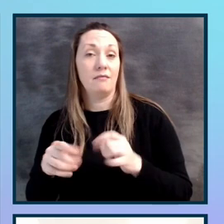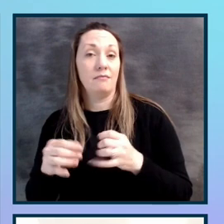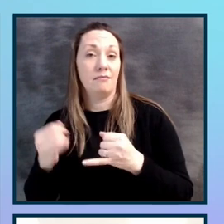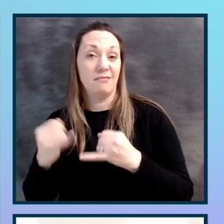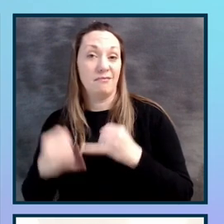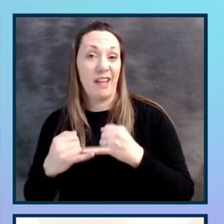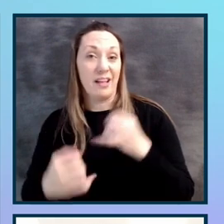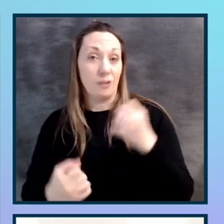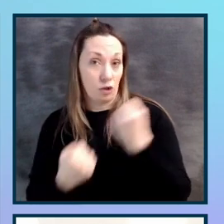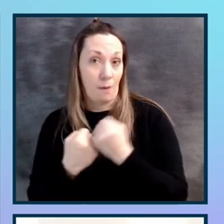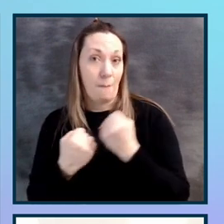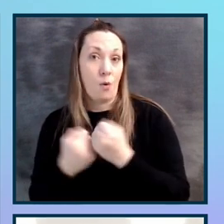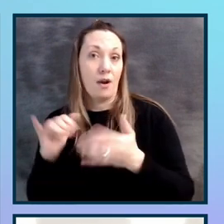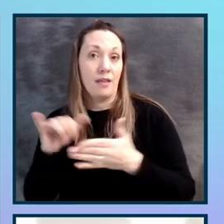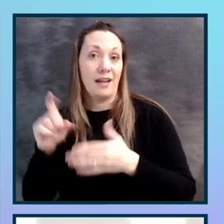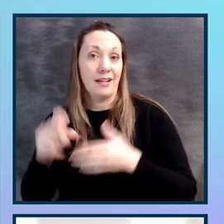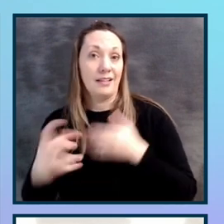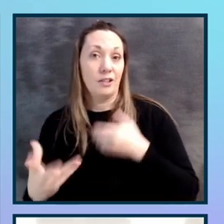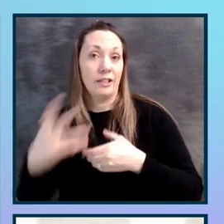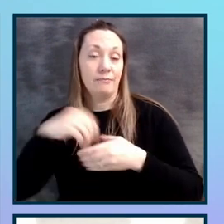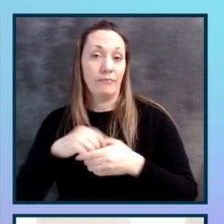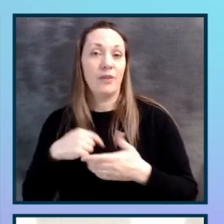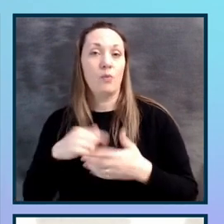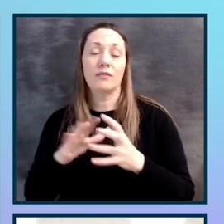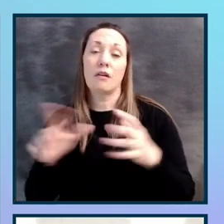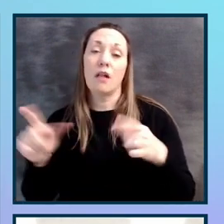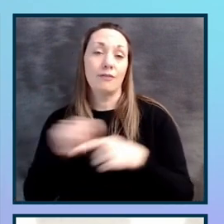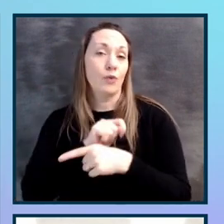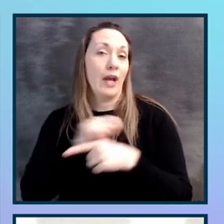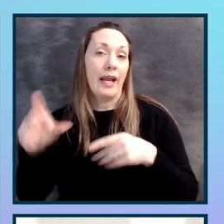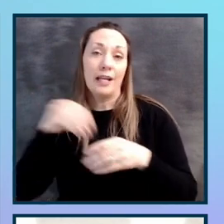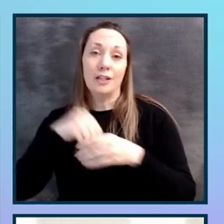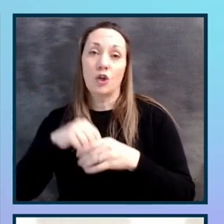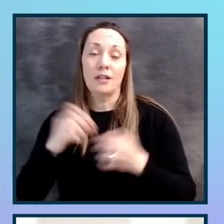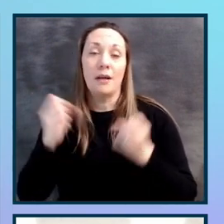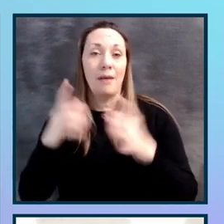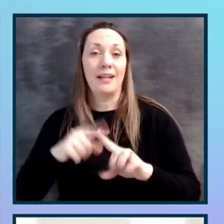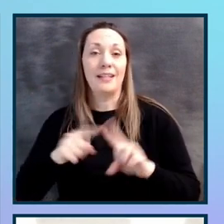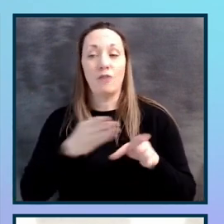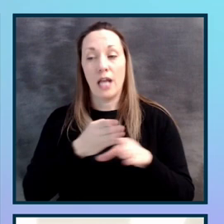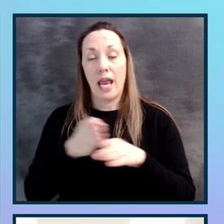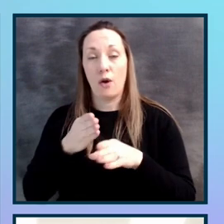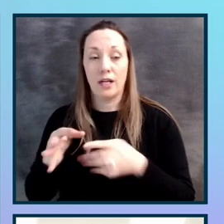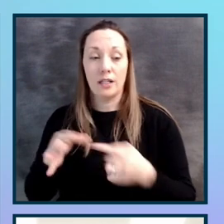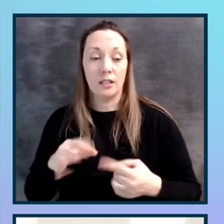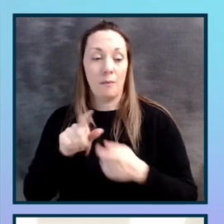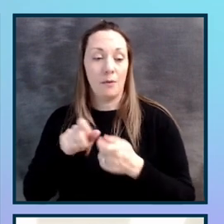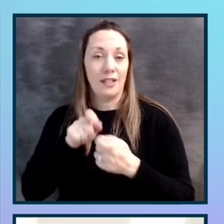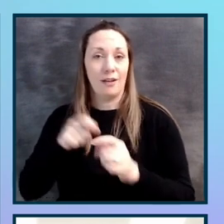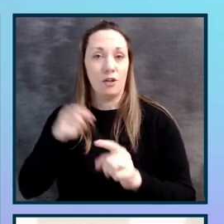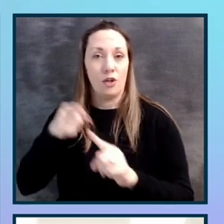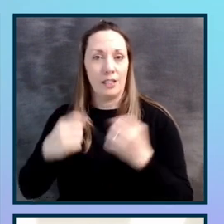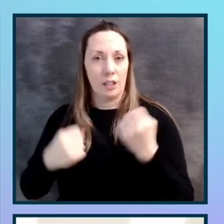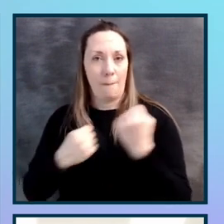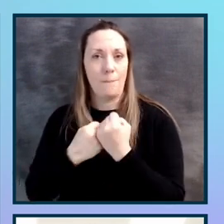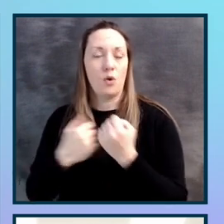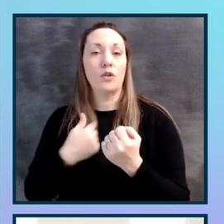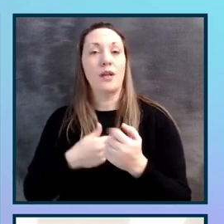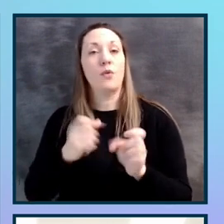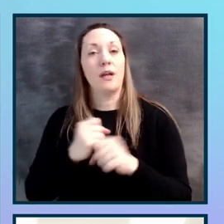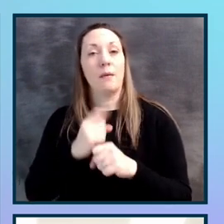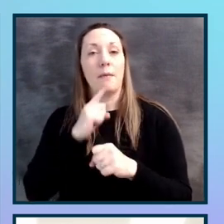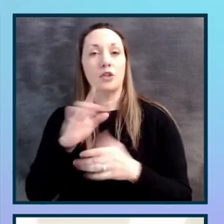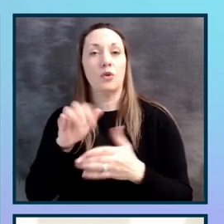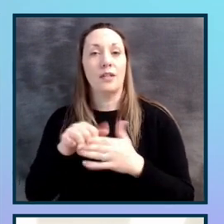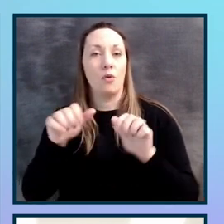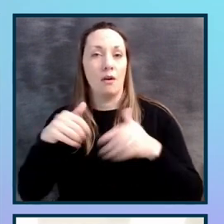needs to go on around that. And we've done a lot of training internally in lots of different areas here, particularly in support, so that we can make sure that we're